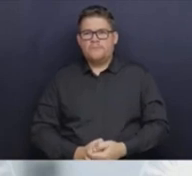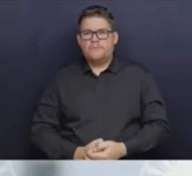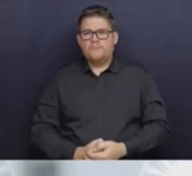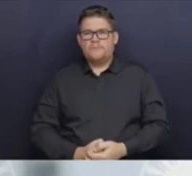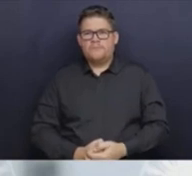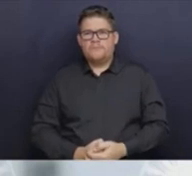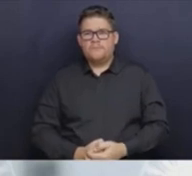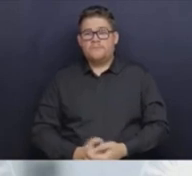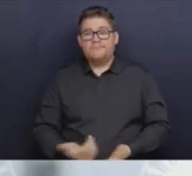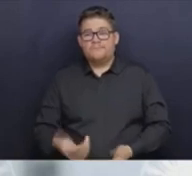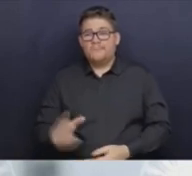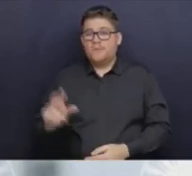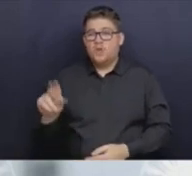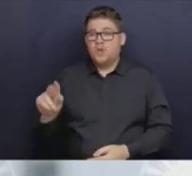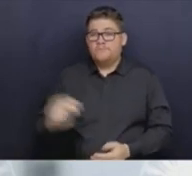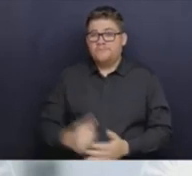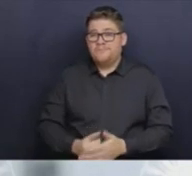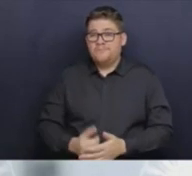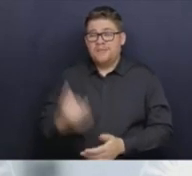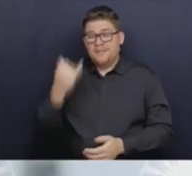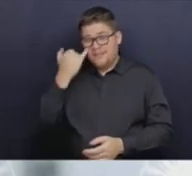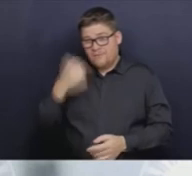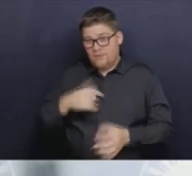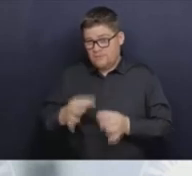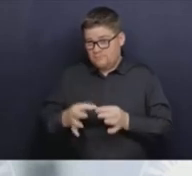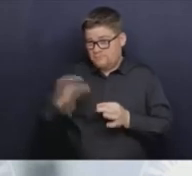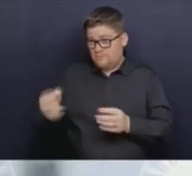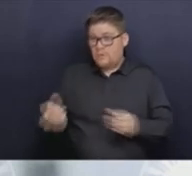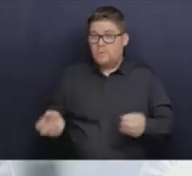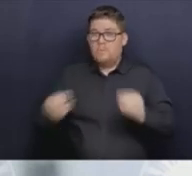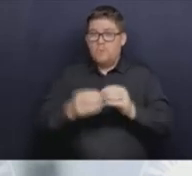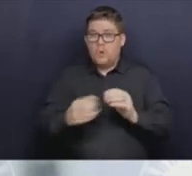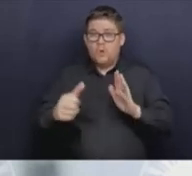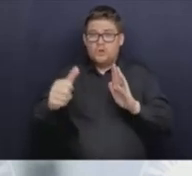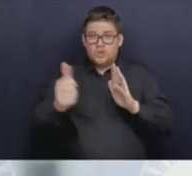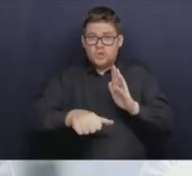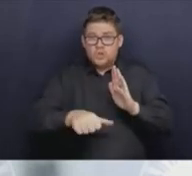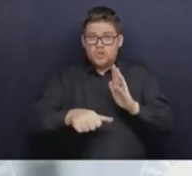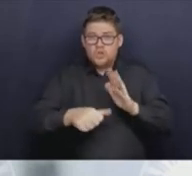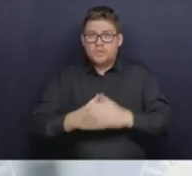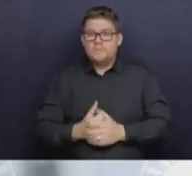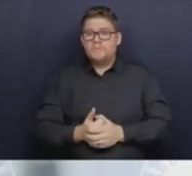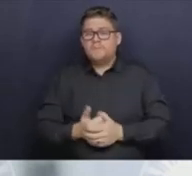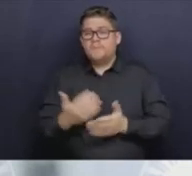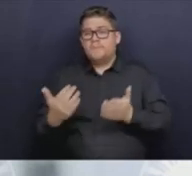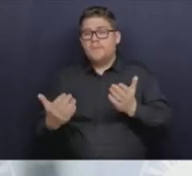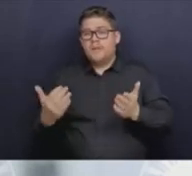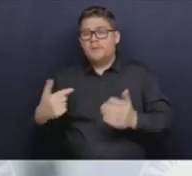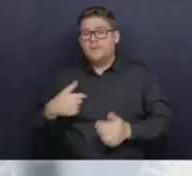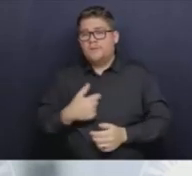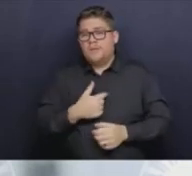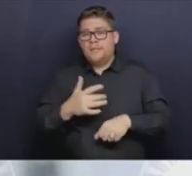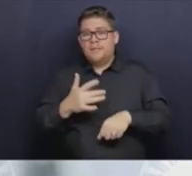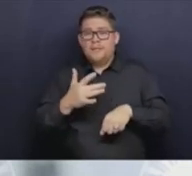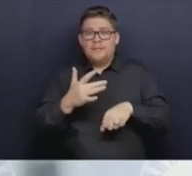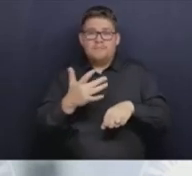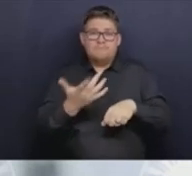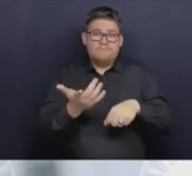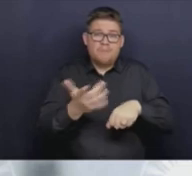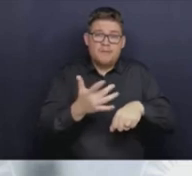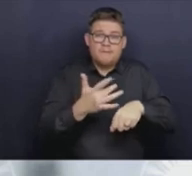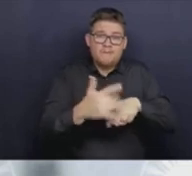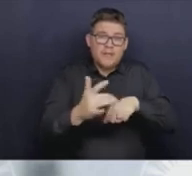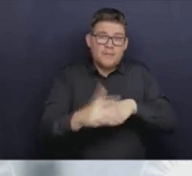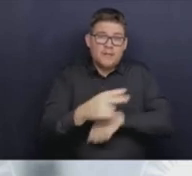have more people wait for their surgeries, we might bring down somewhat the number of people in hospitals.